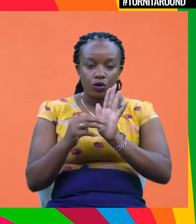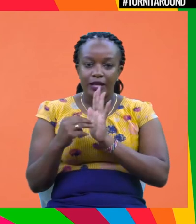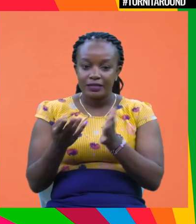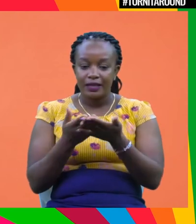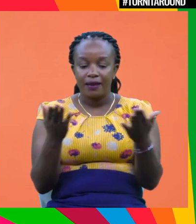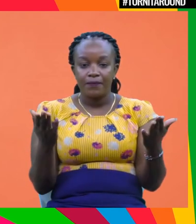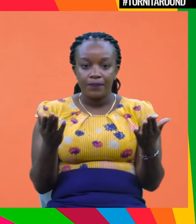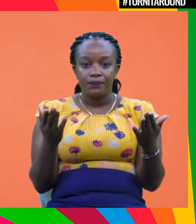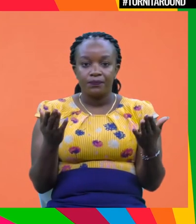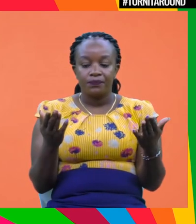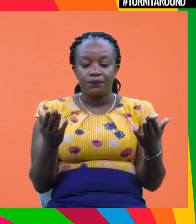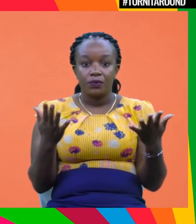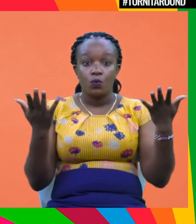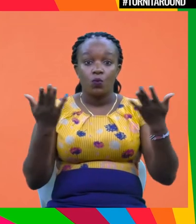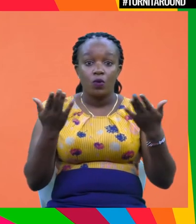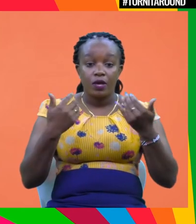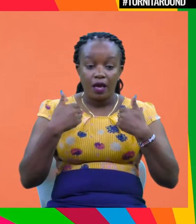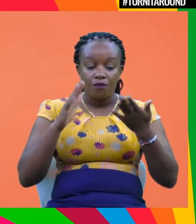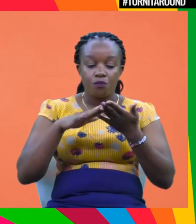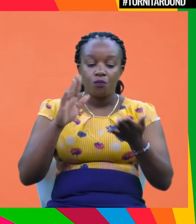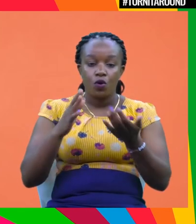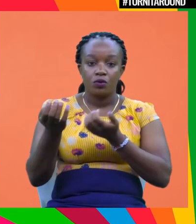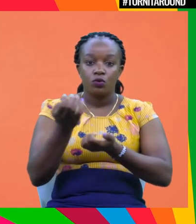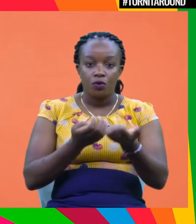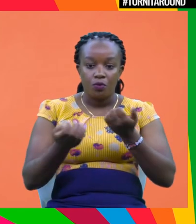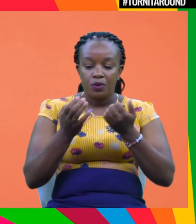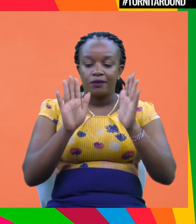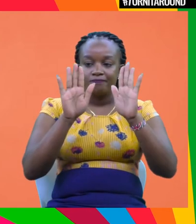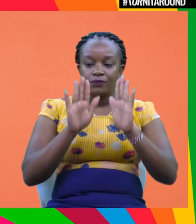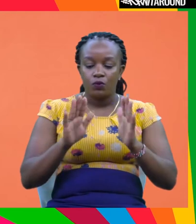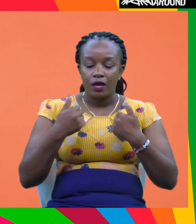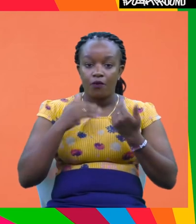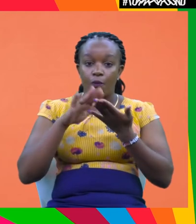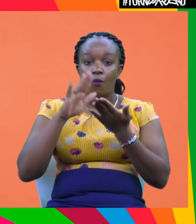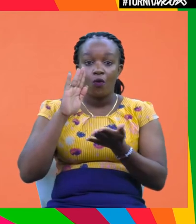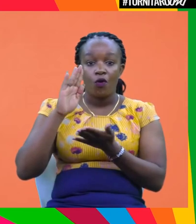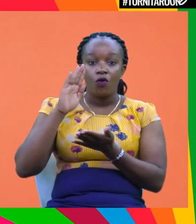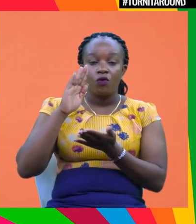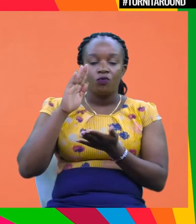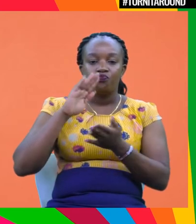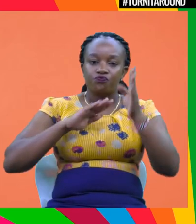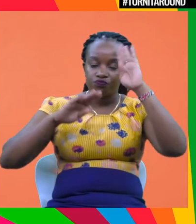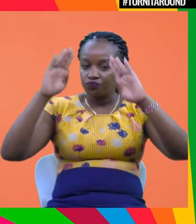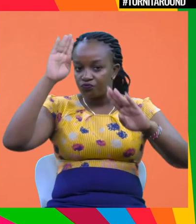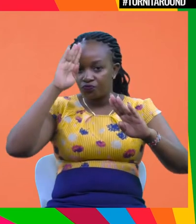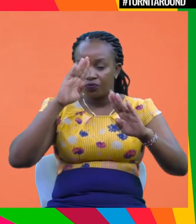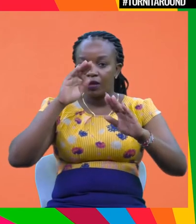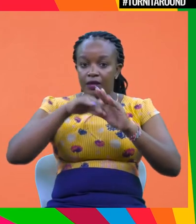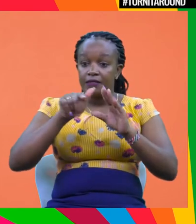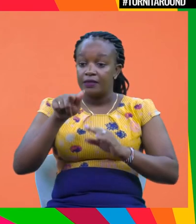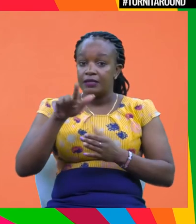But to make it more economically viable, there needs to be more innovation in that area. And that needs financing.